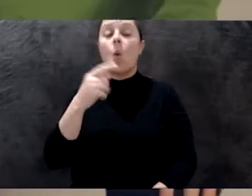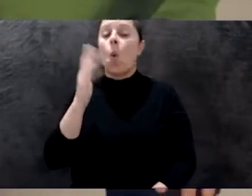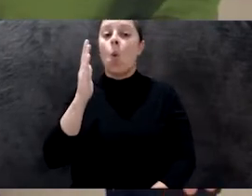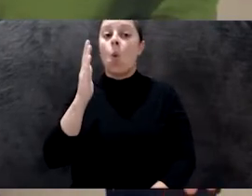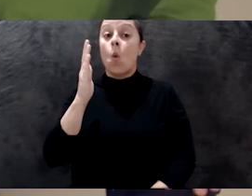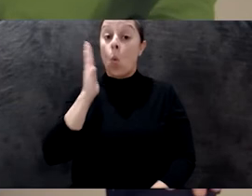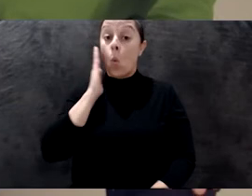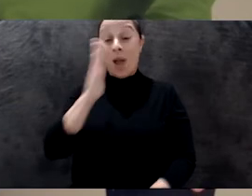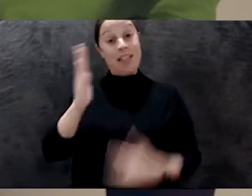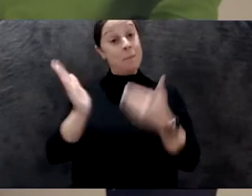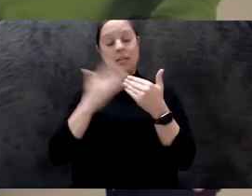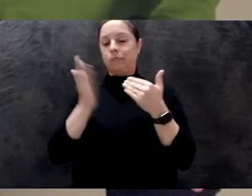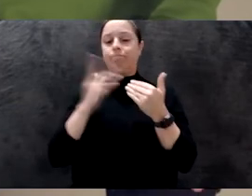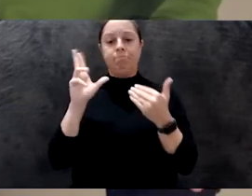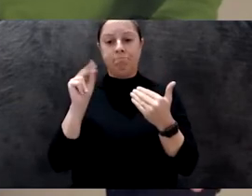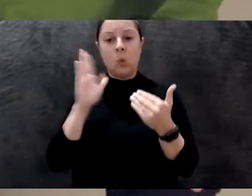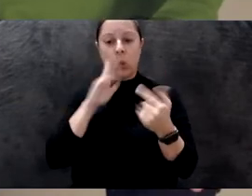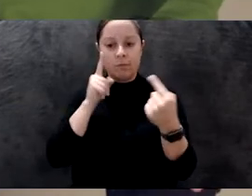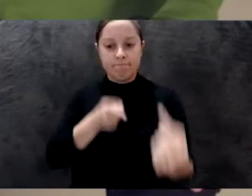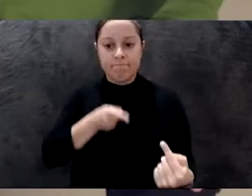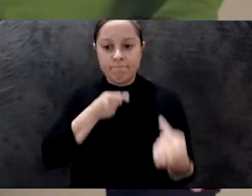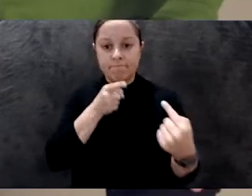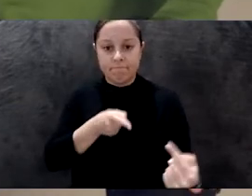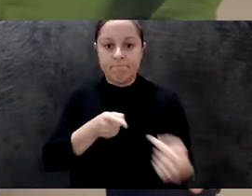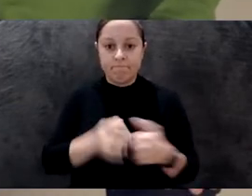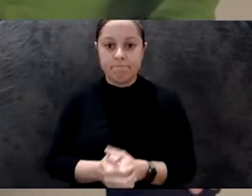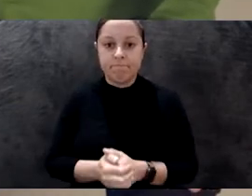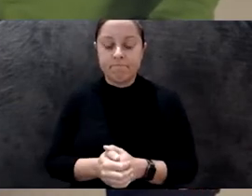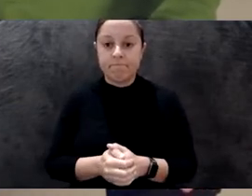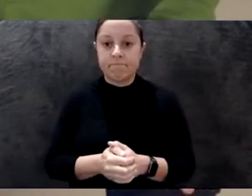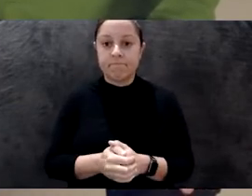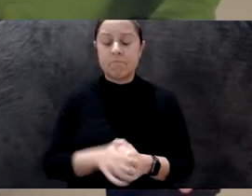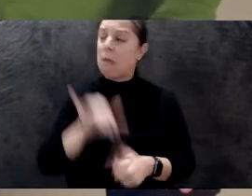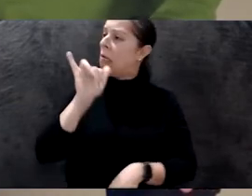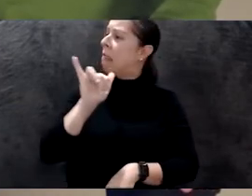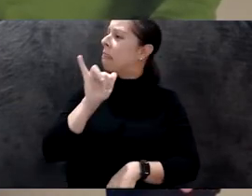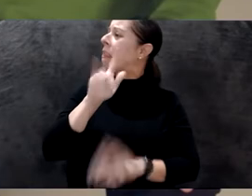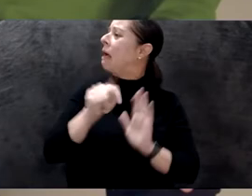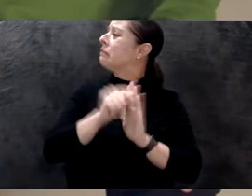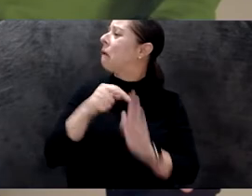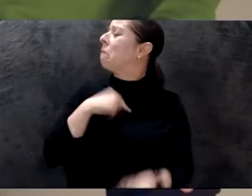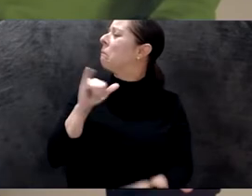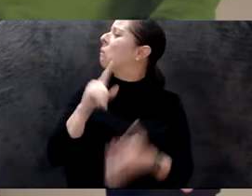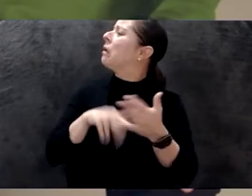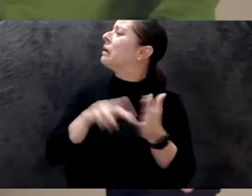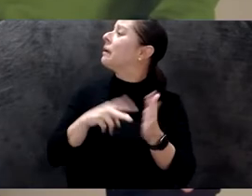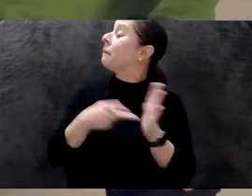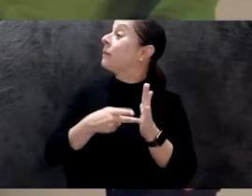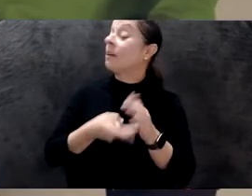time, I was like, oh, well, you know, what does that mean? You're like, all right. And, of course, the spider, the spider was right.